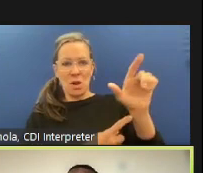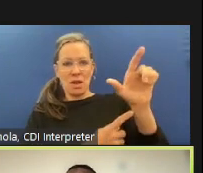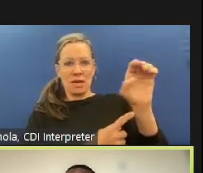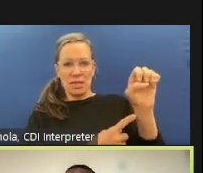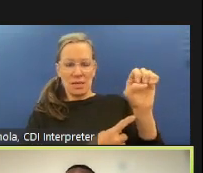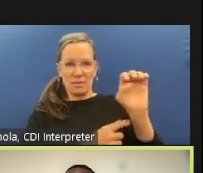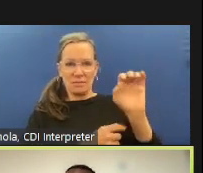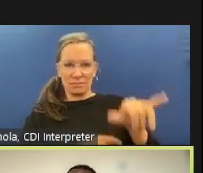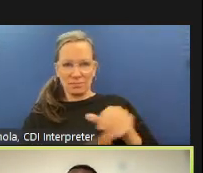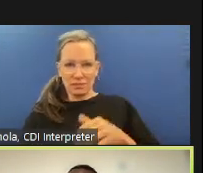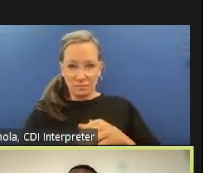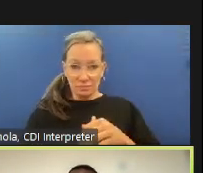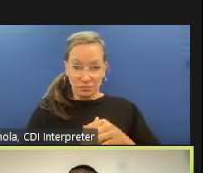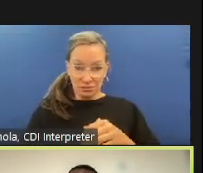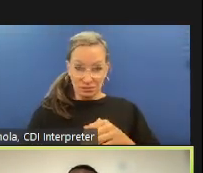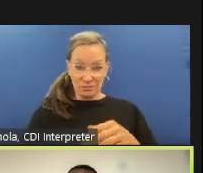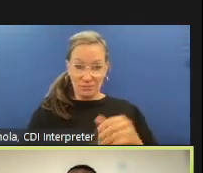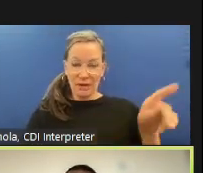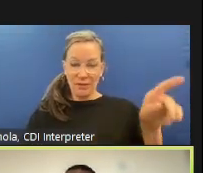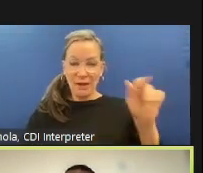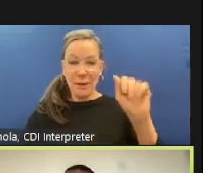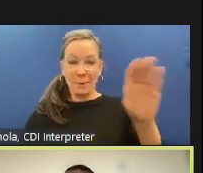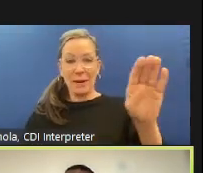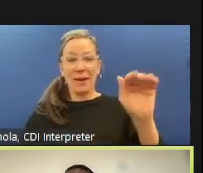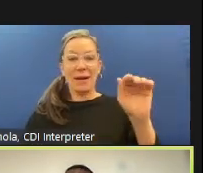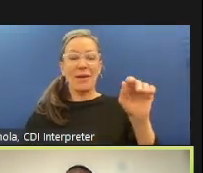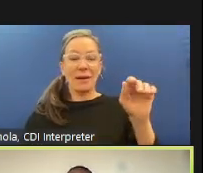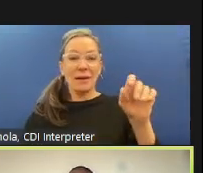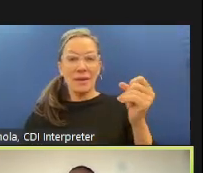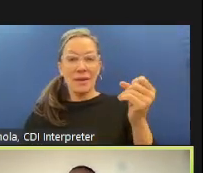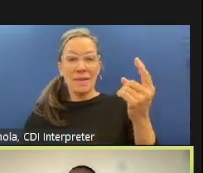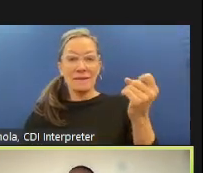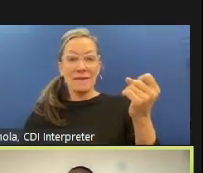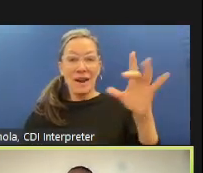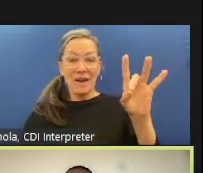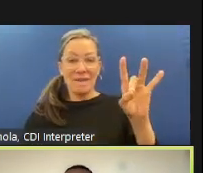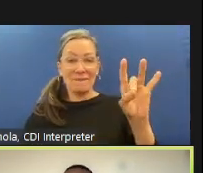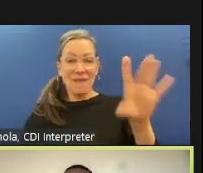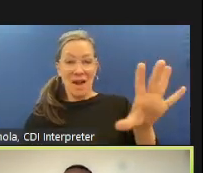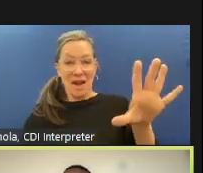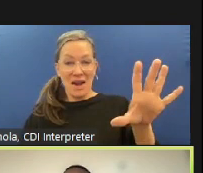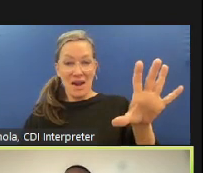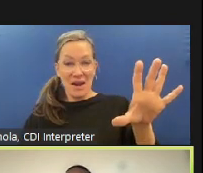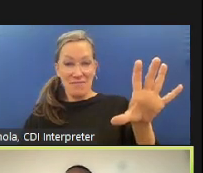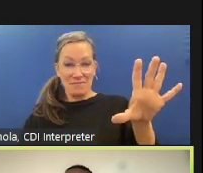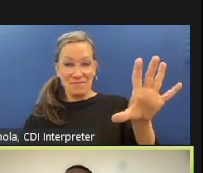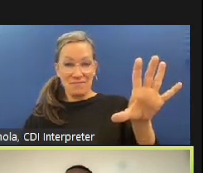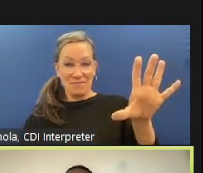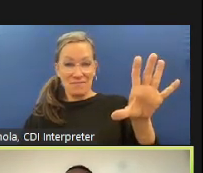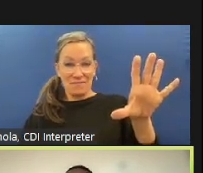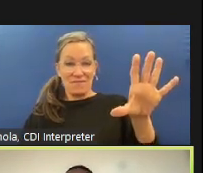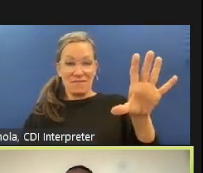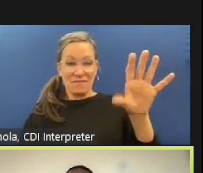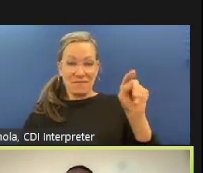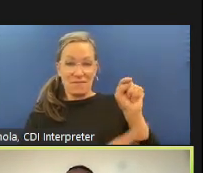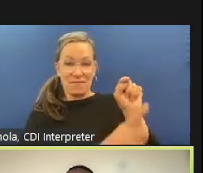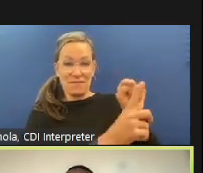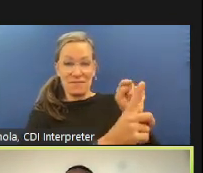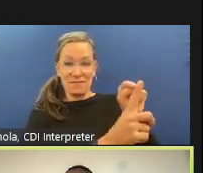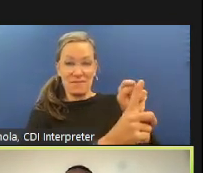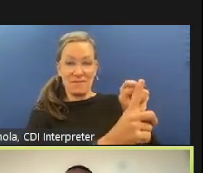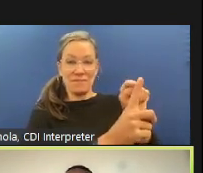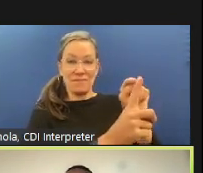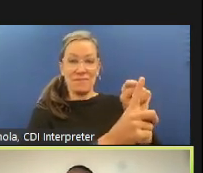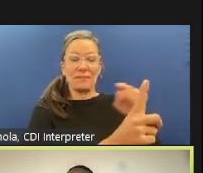groundbreaking and people across the nation have been paying attention because it authorizes each county in the state